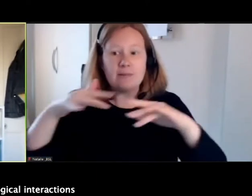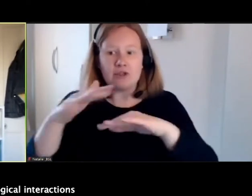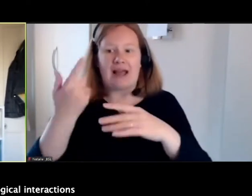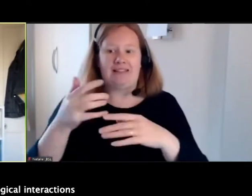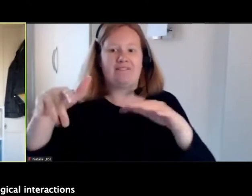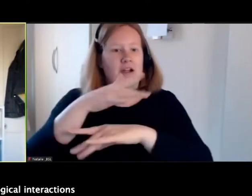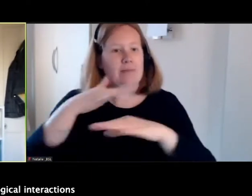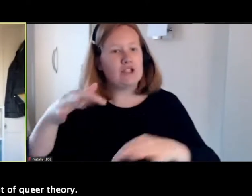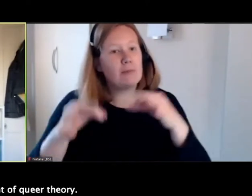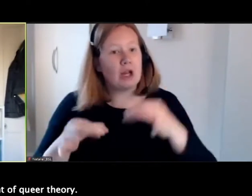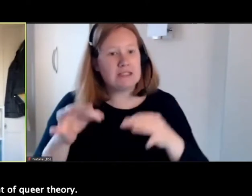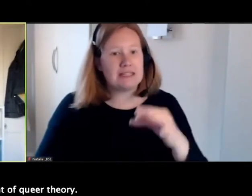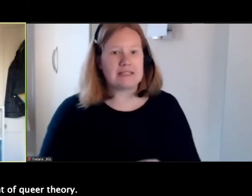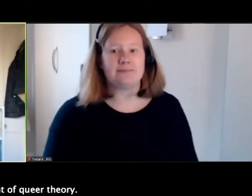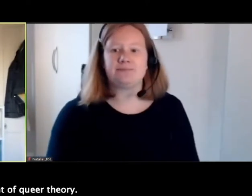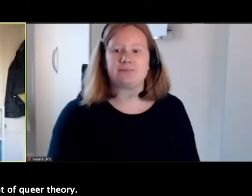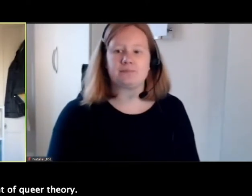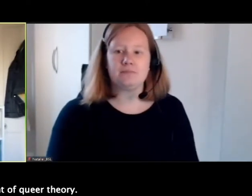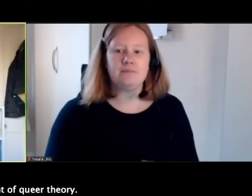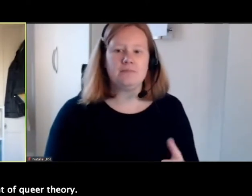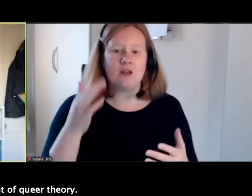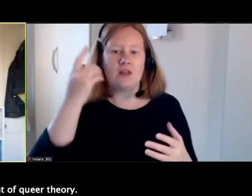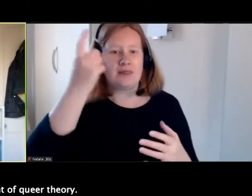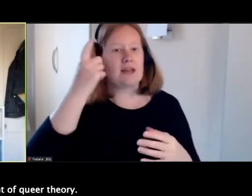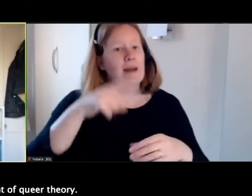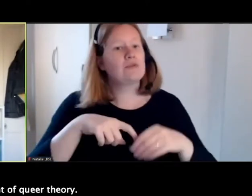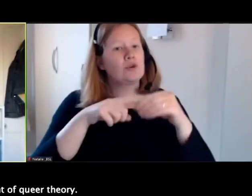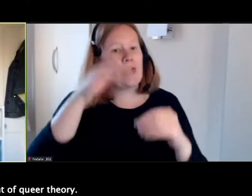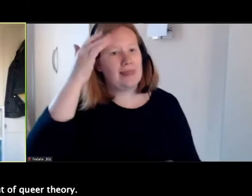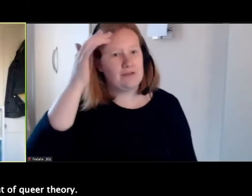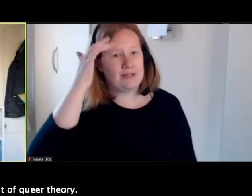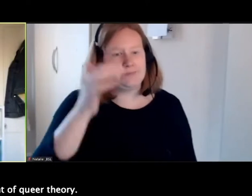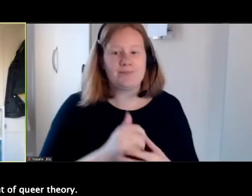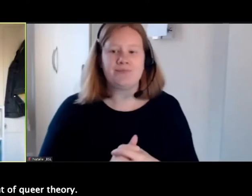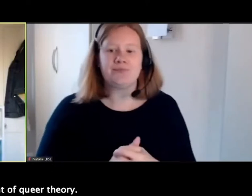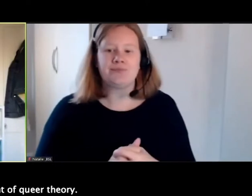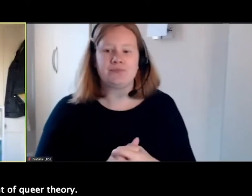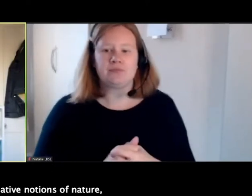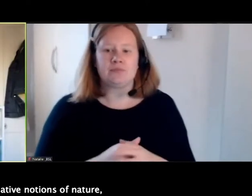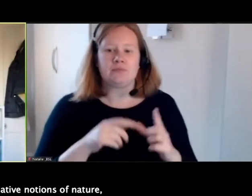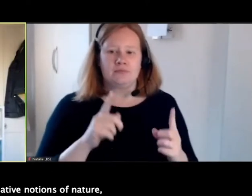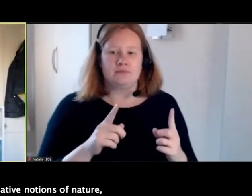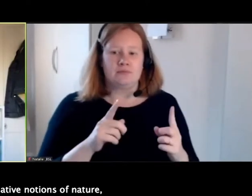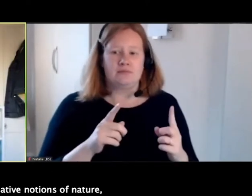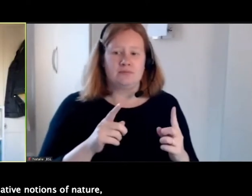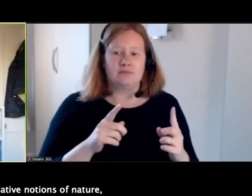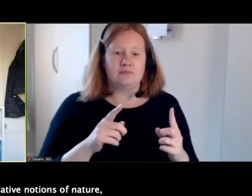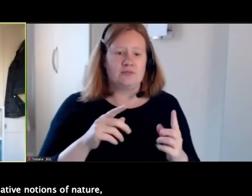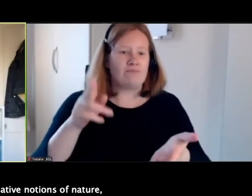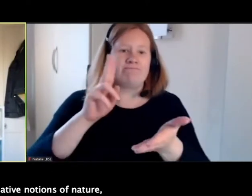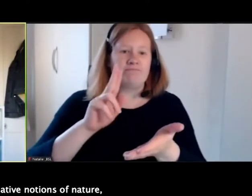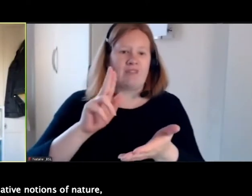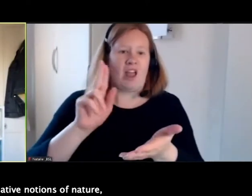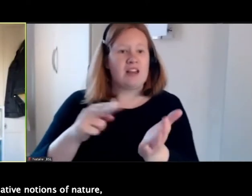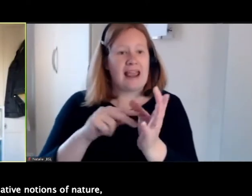in light of queer fearing. This is thinking that disrupts heteronormative notions of